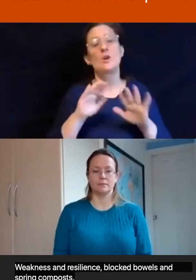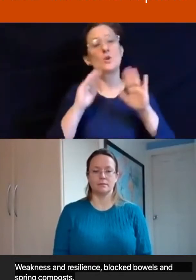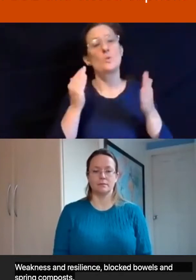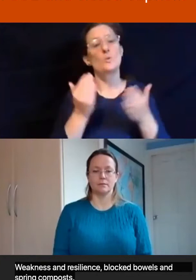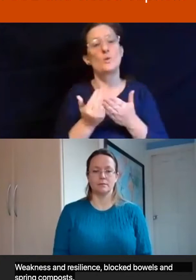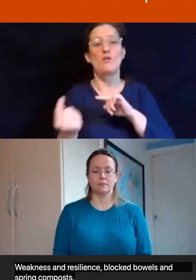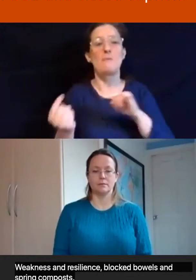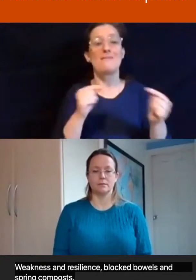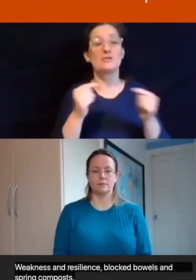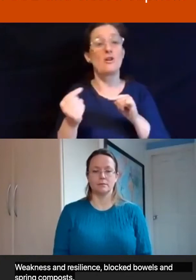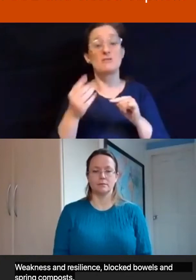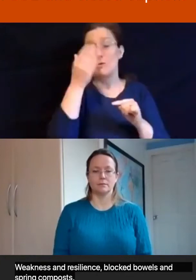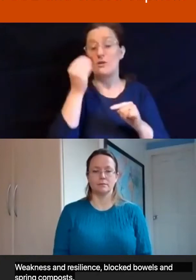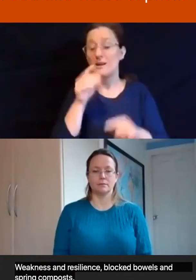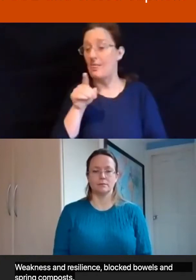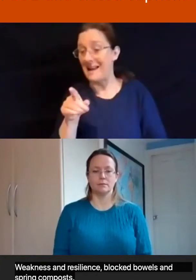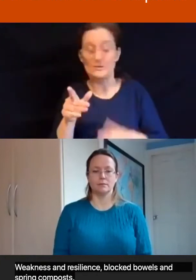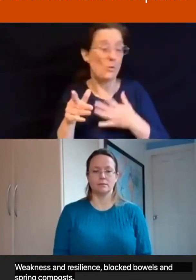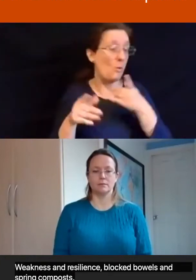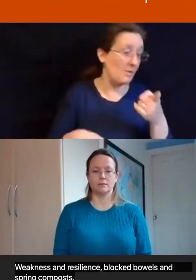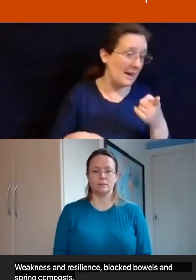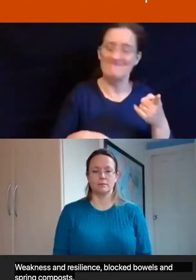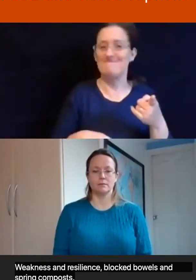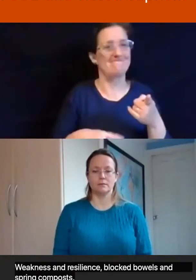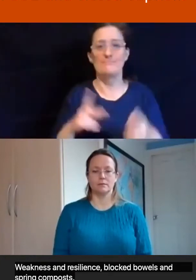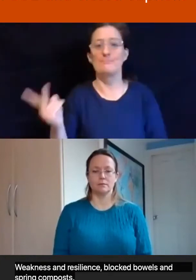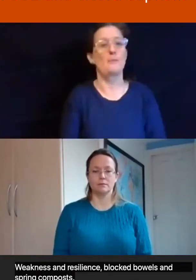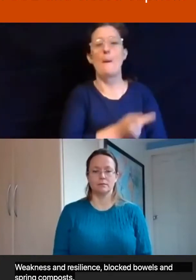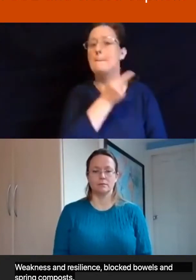either-or, but a both-and.